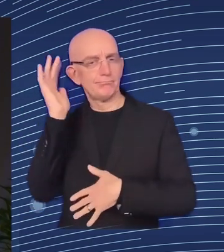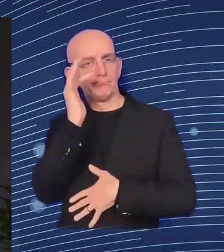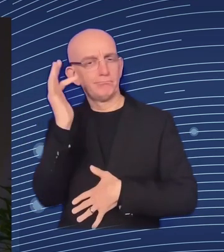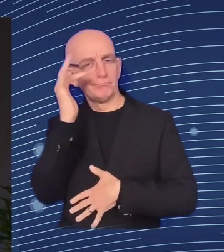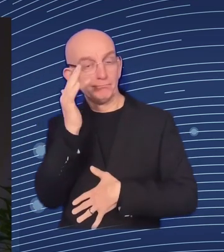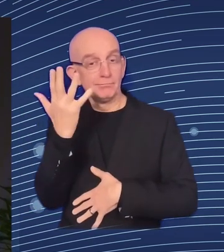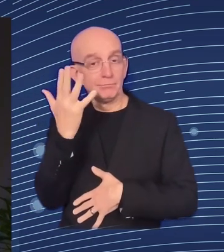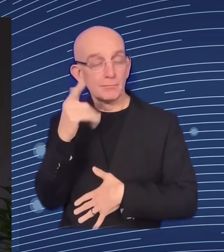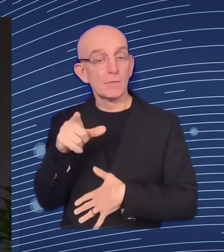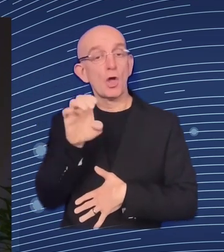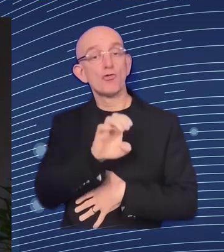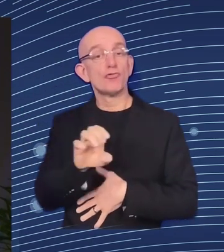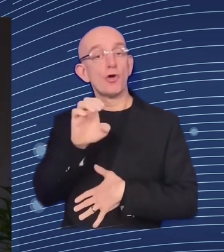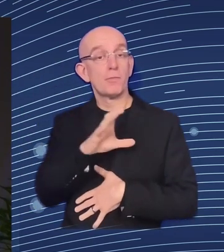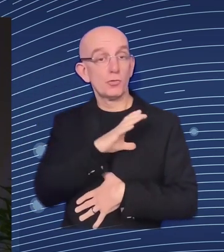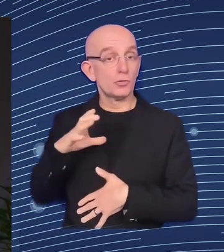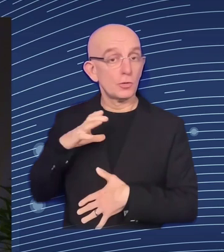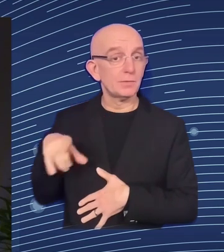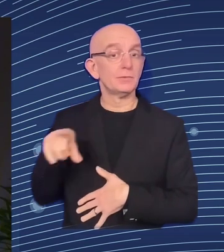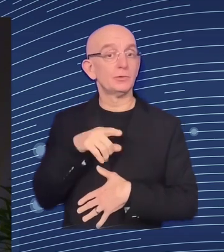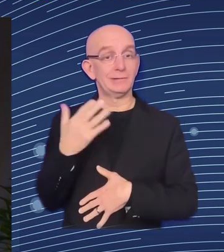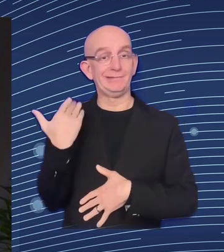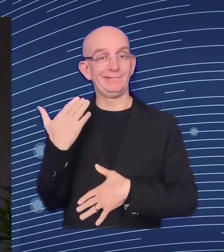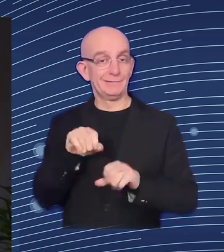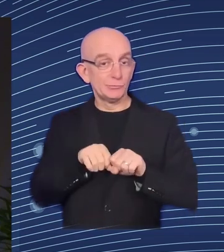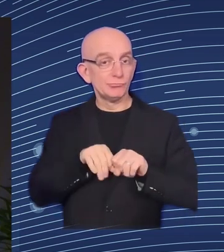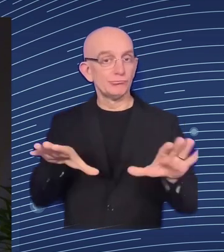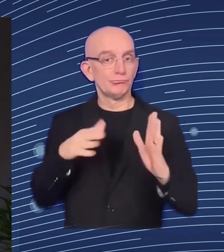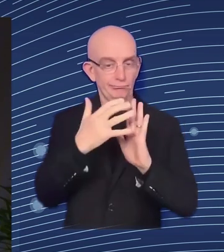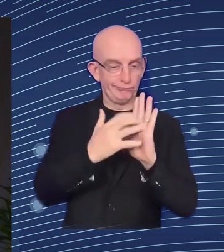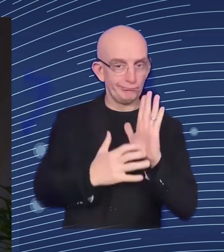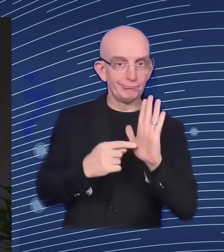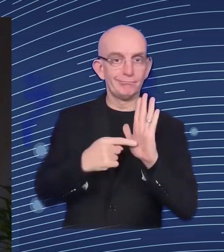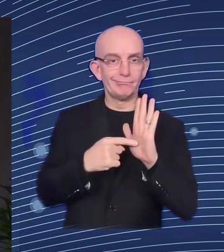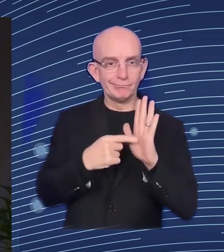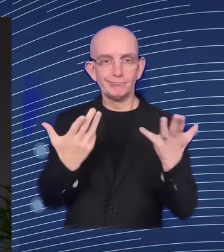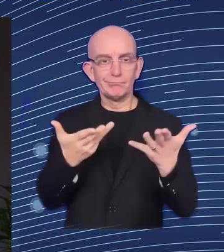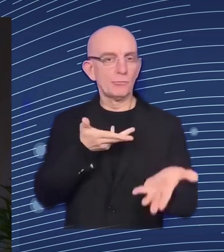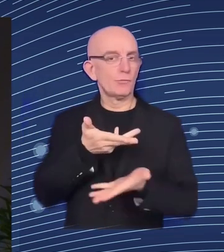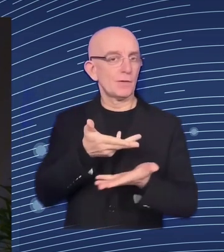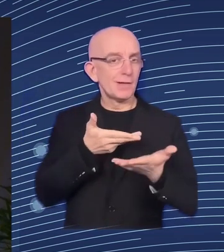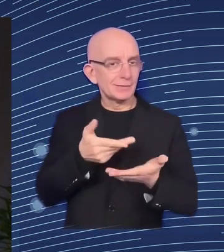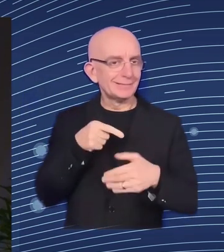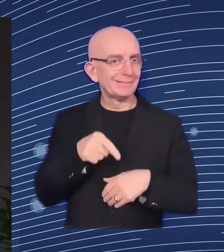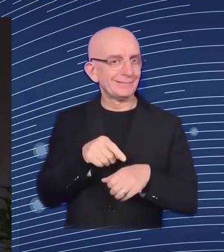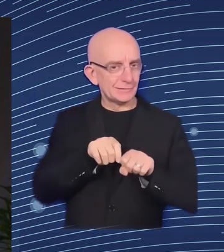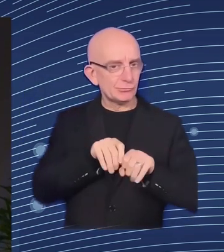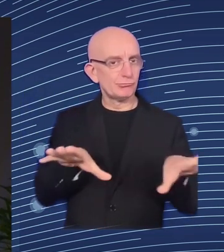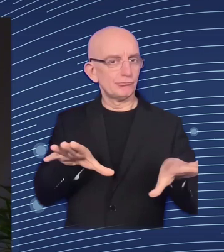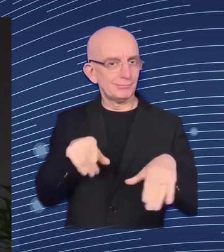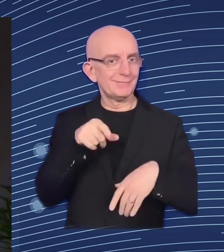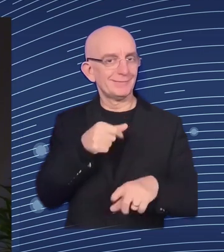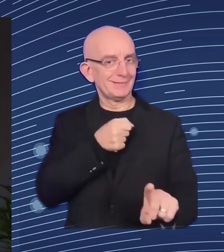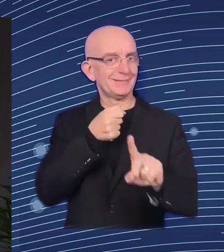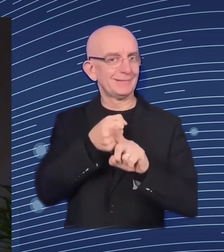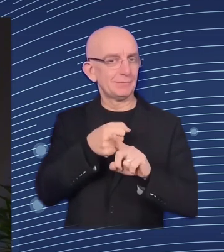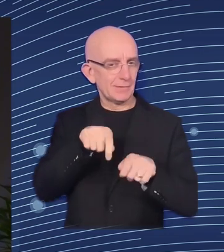distributional impact assessment. I believe colleagues will put the link on the chat for those who are interested